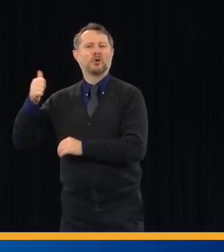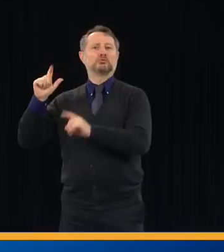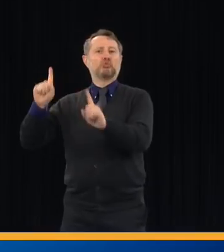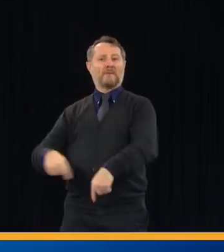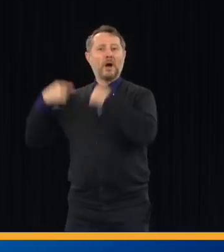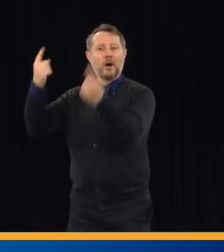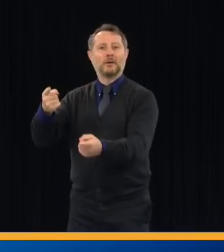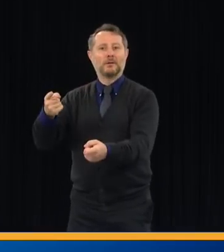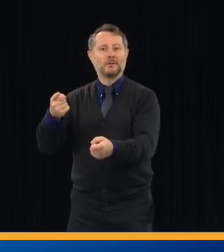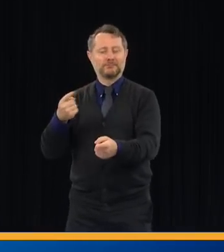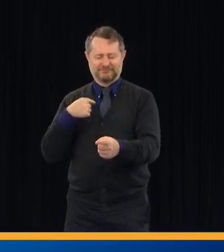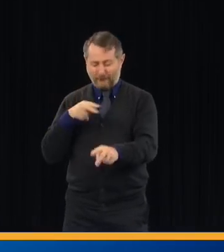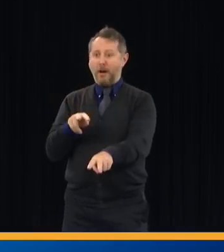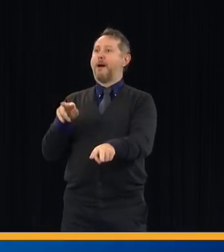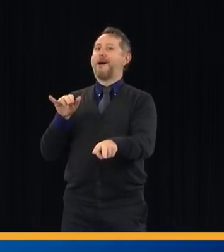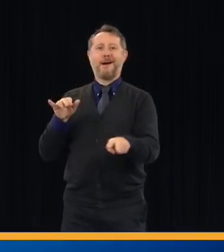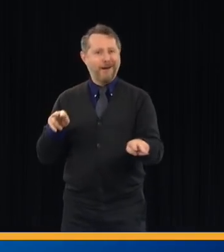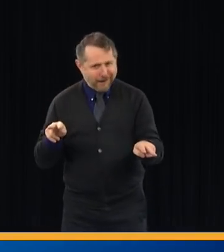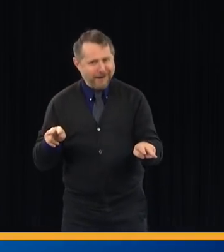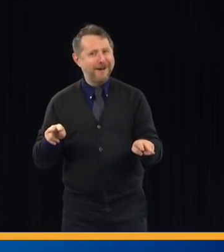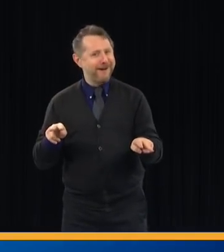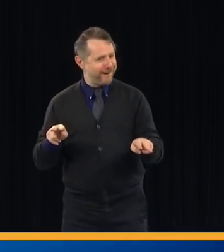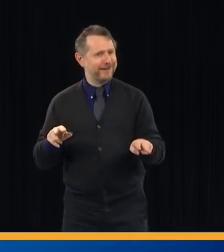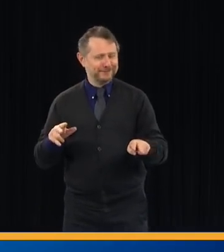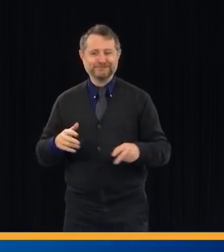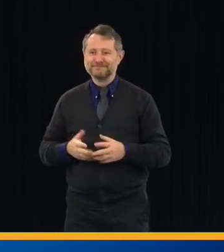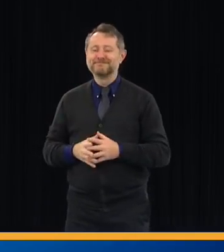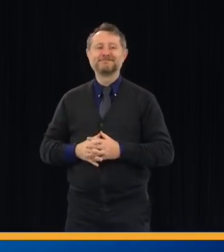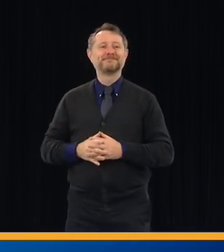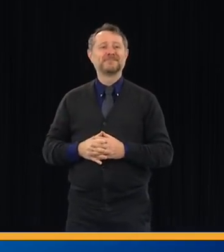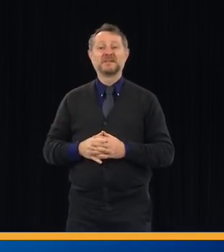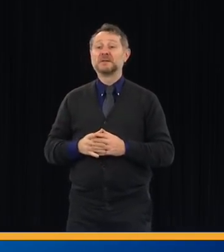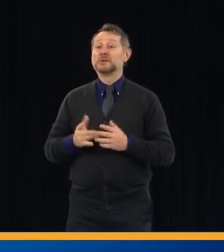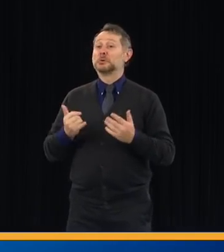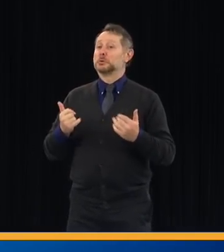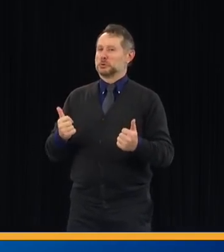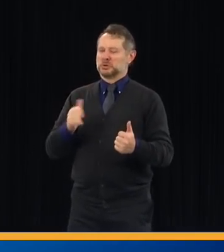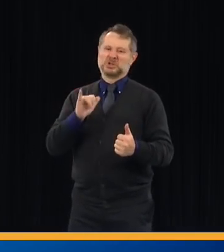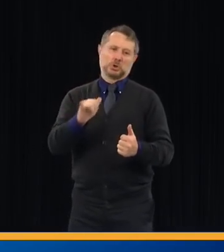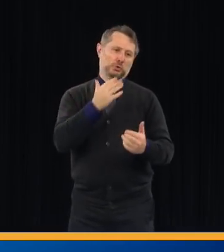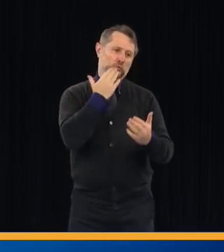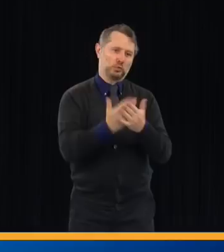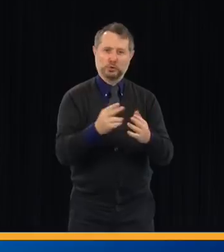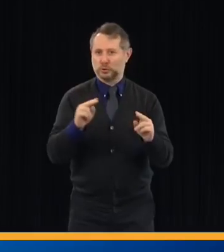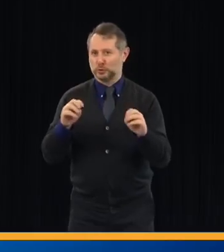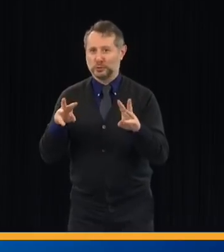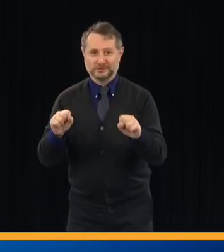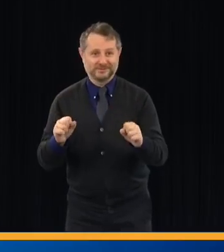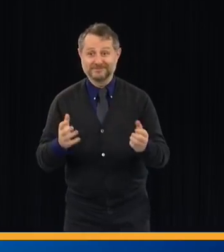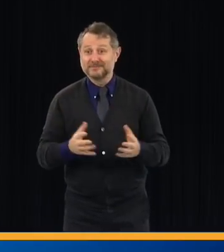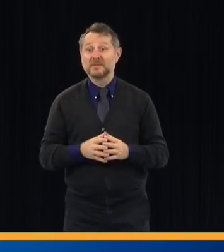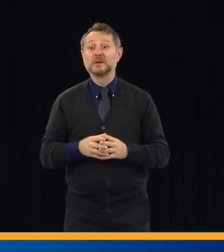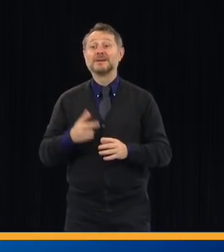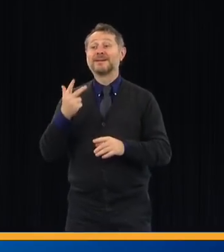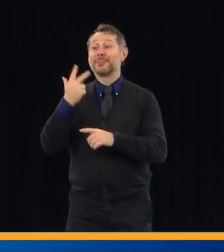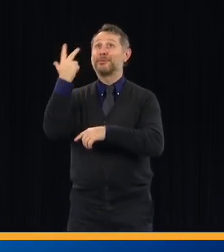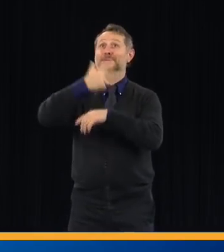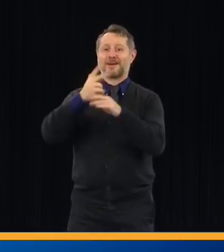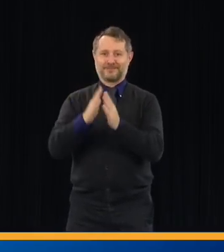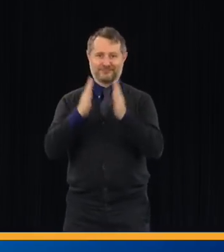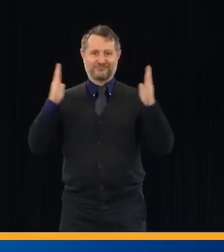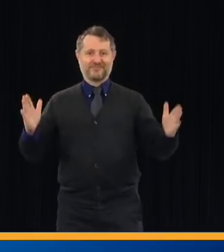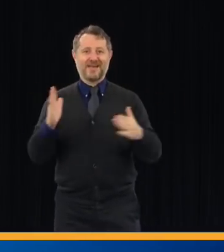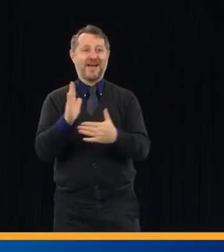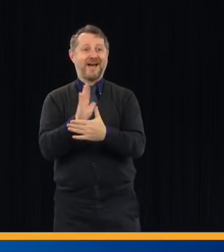these charts. So that is a good number. Three-day average, which is a little more